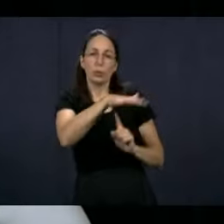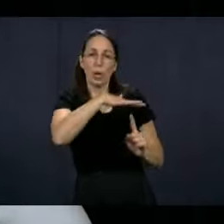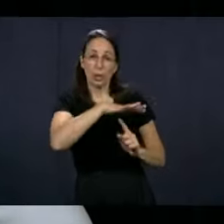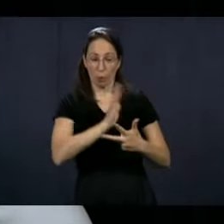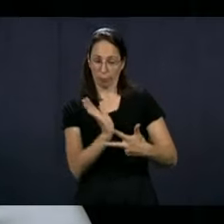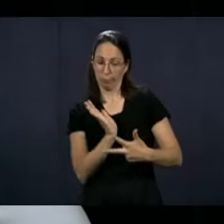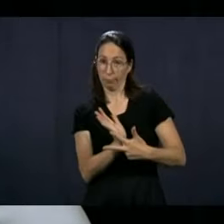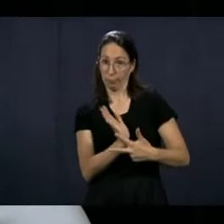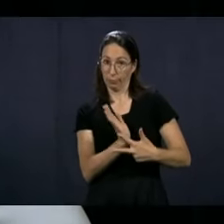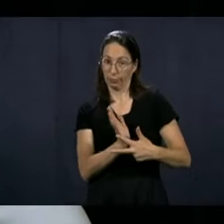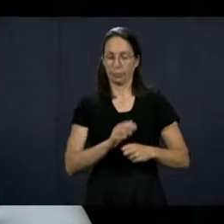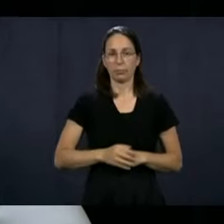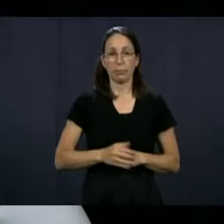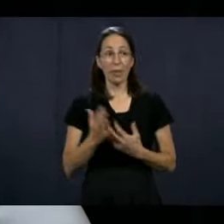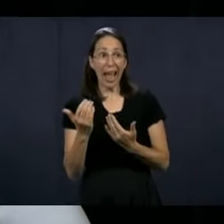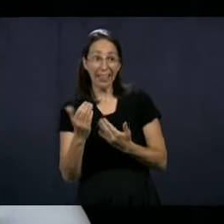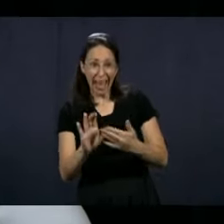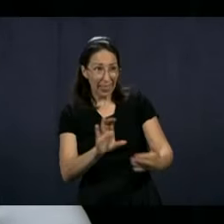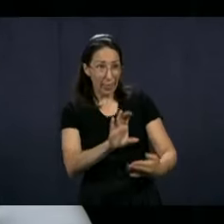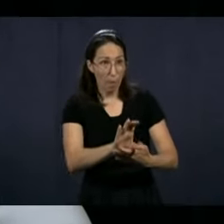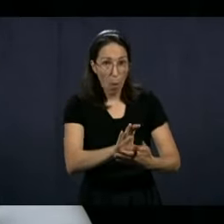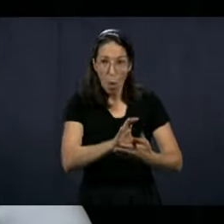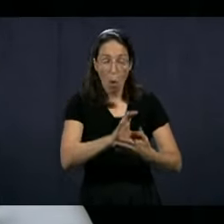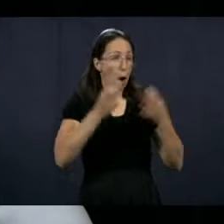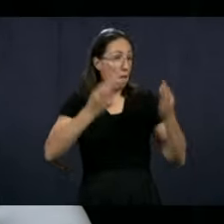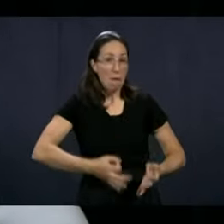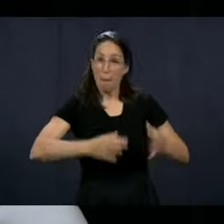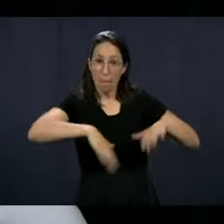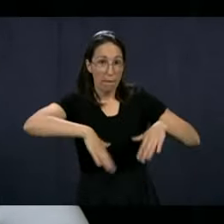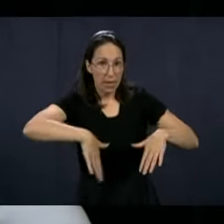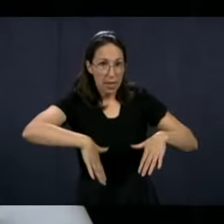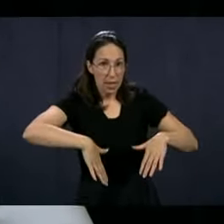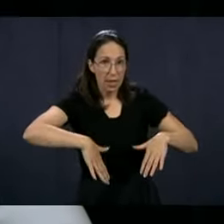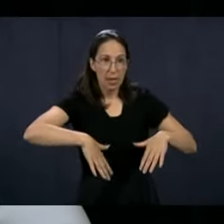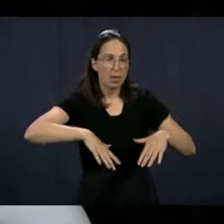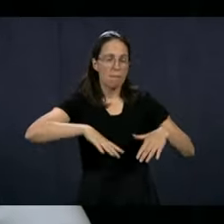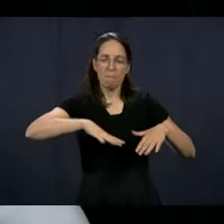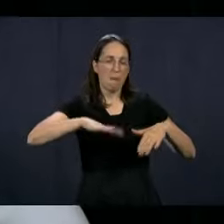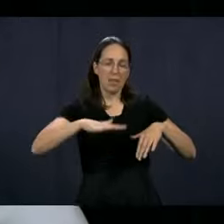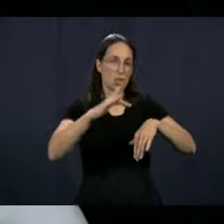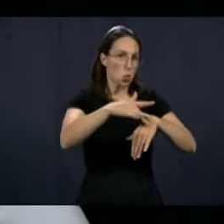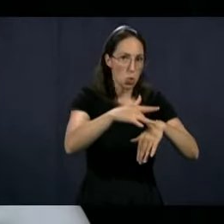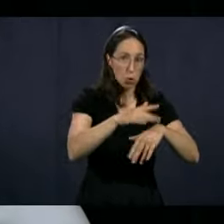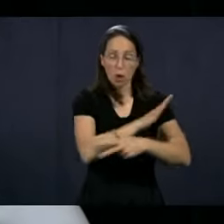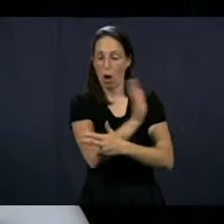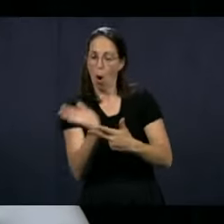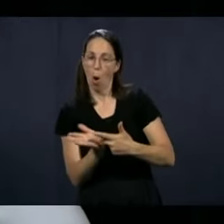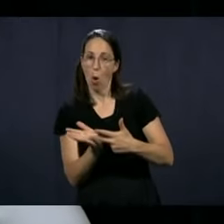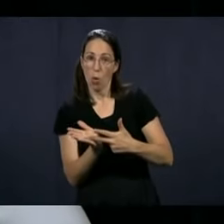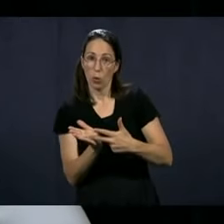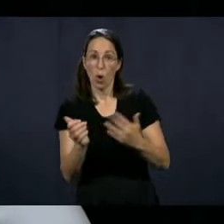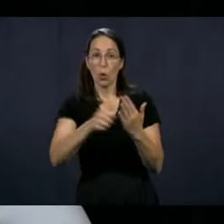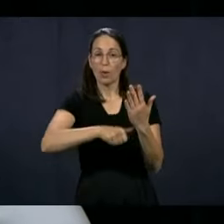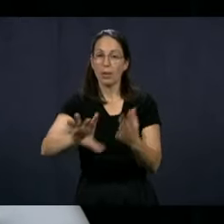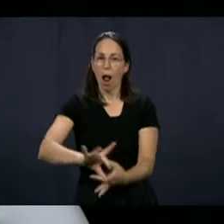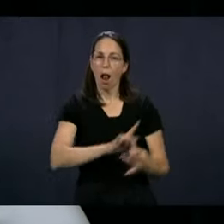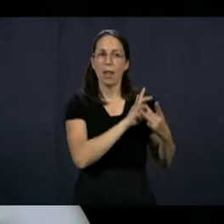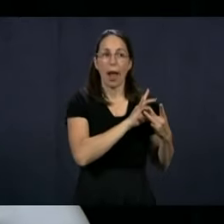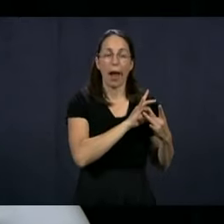the circumstances. There's also some that were waiting to be filed that weren't initiated and all the files as well